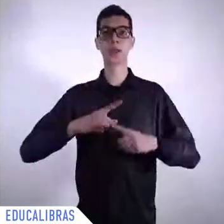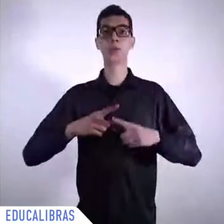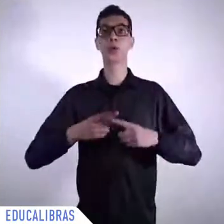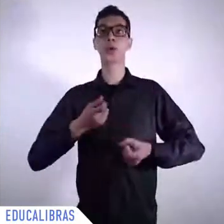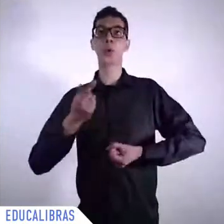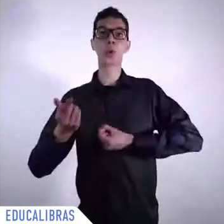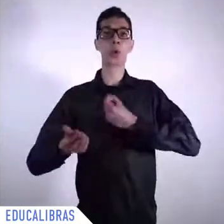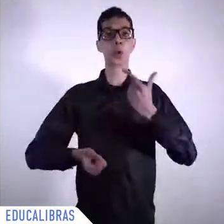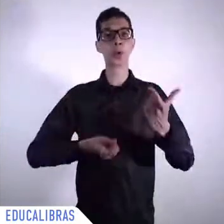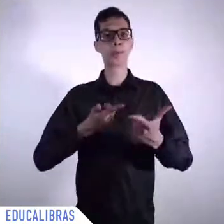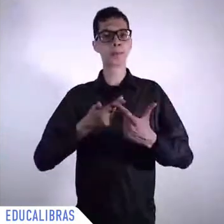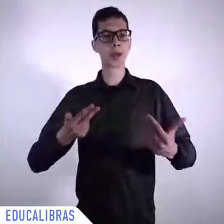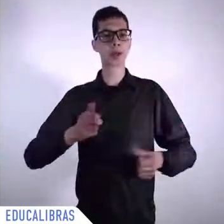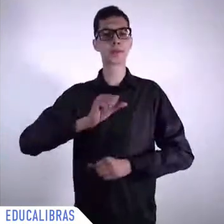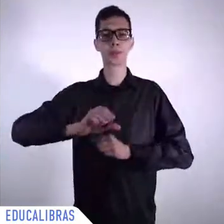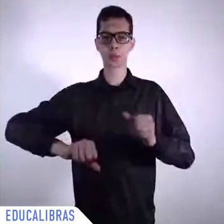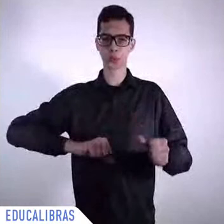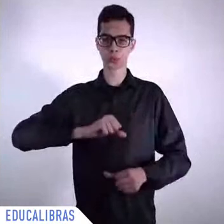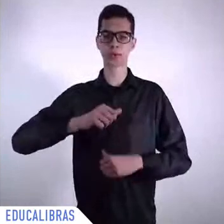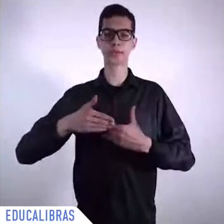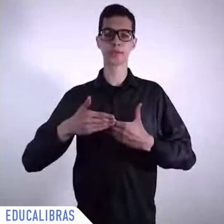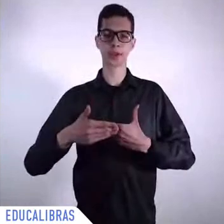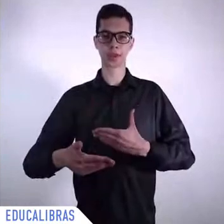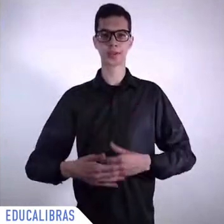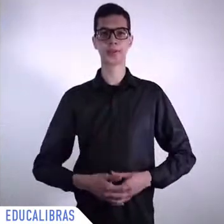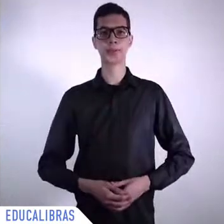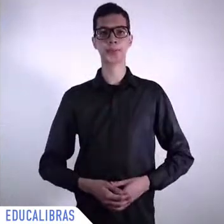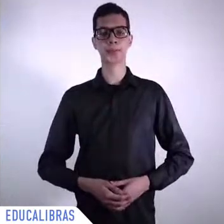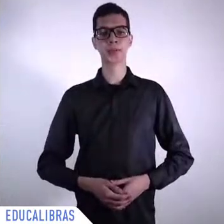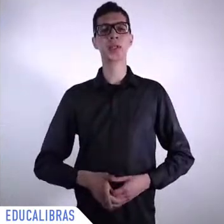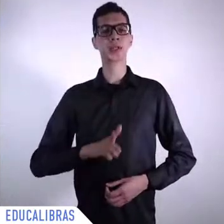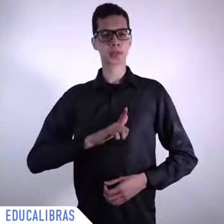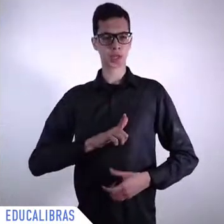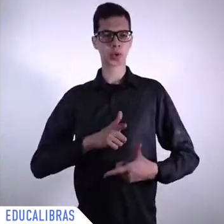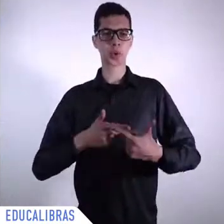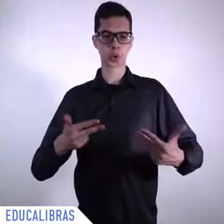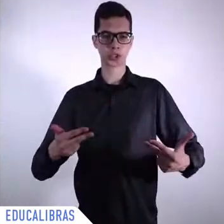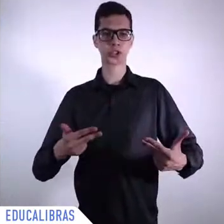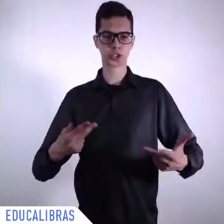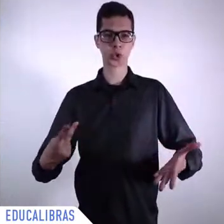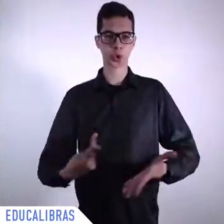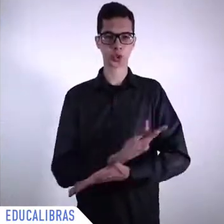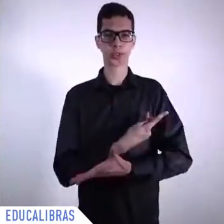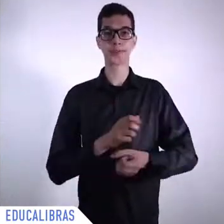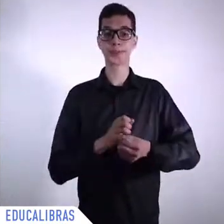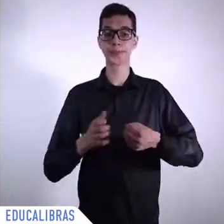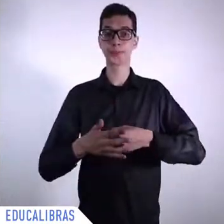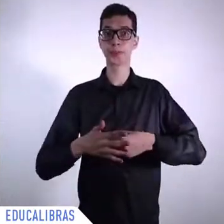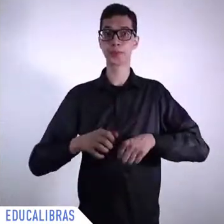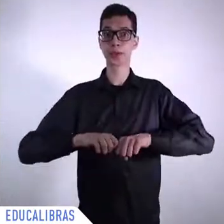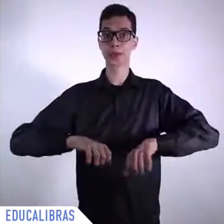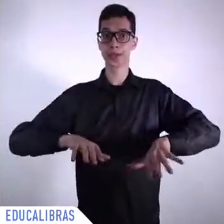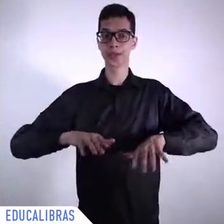and others, although they continue during the pandemic, it's not so much